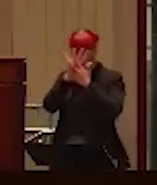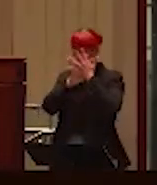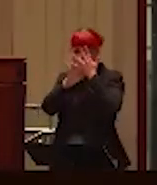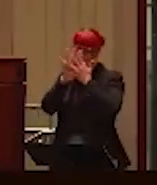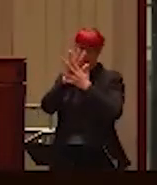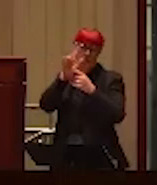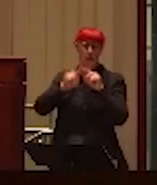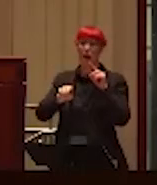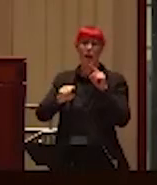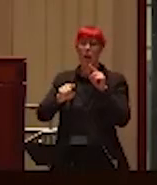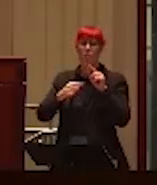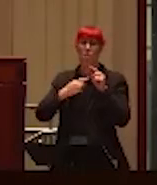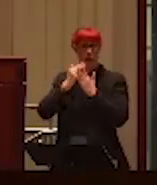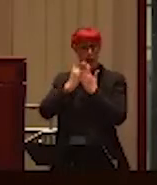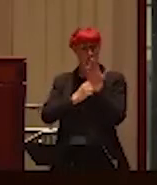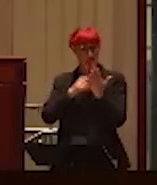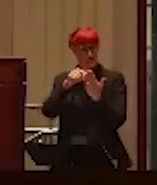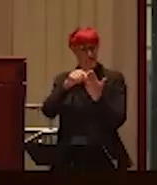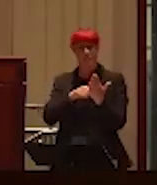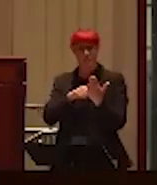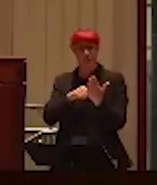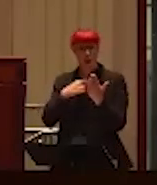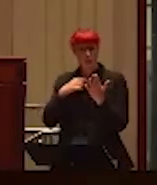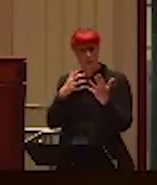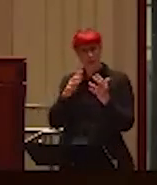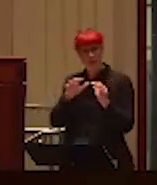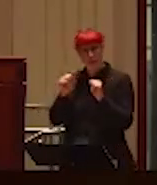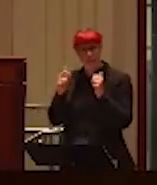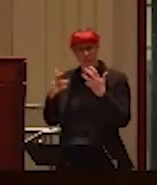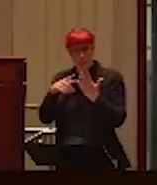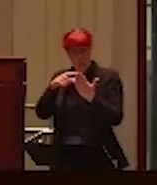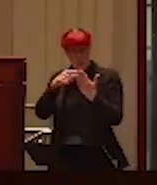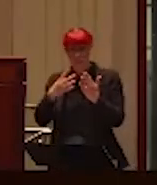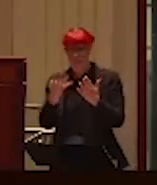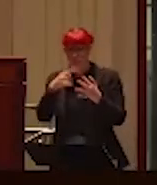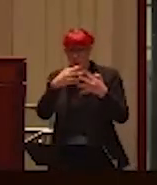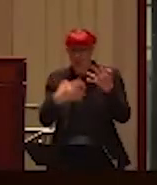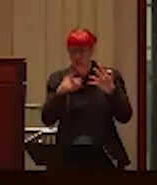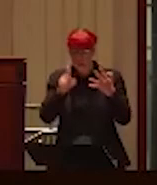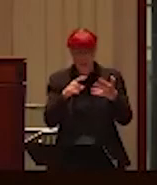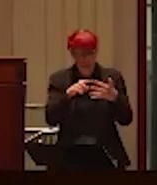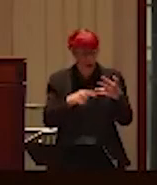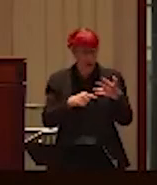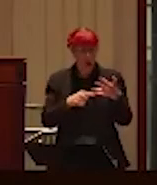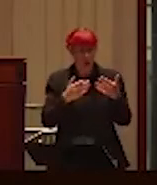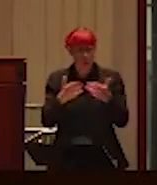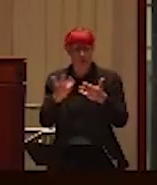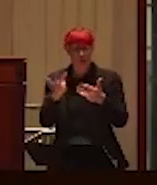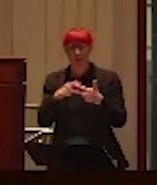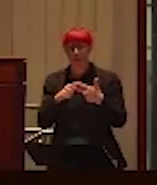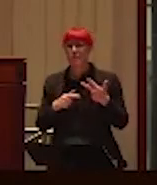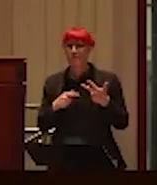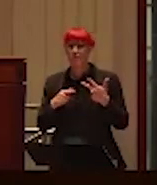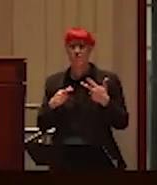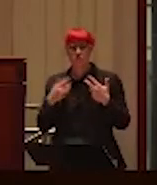four things on my list, even when I did leave, I only took three of them with me, even though I had a list. I didn't take my clothes. So, I left with